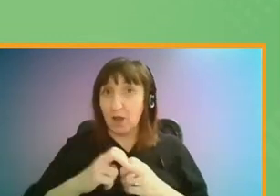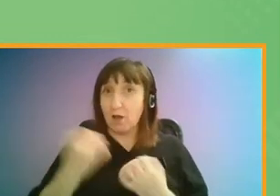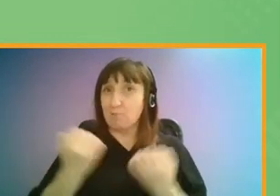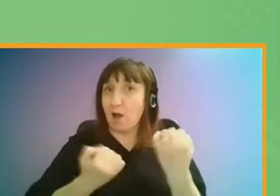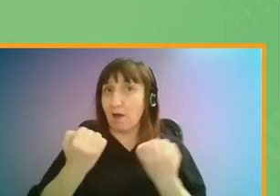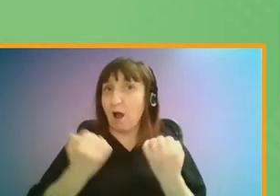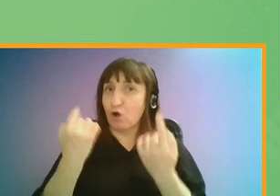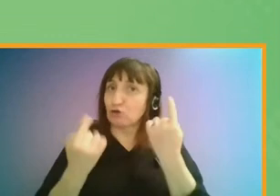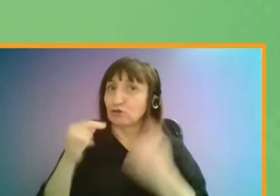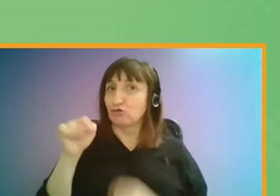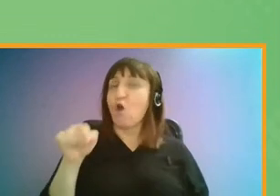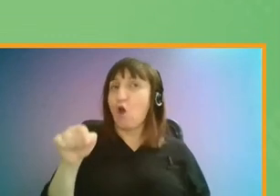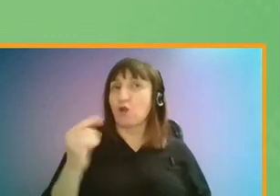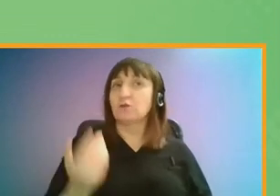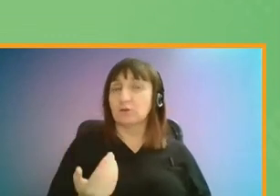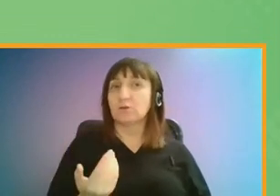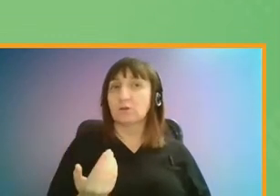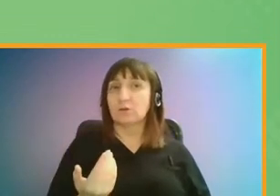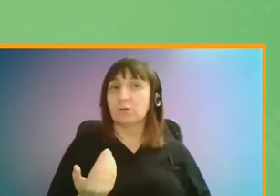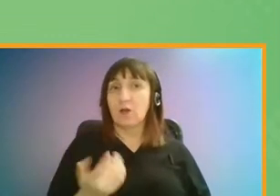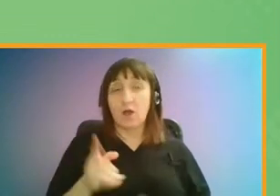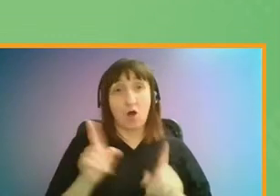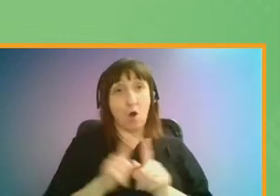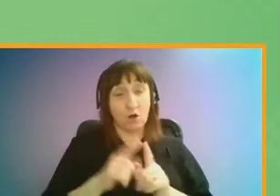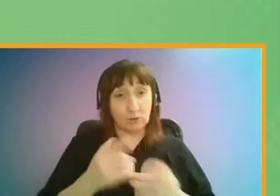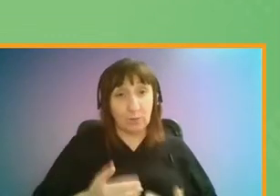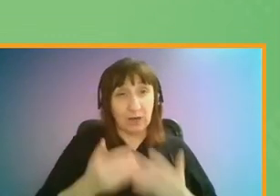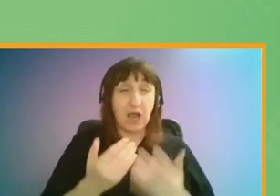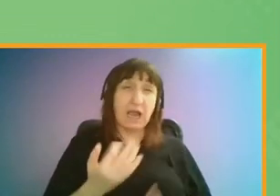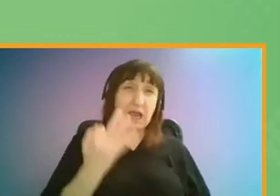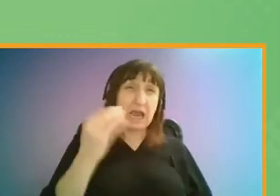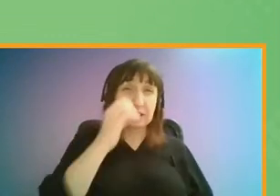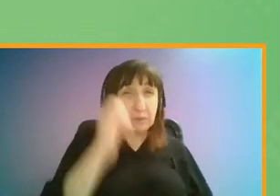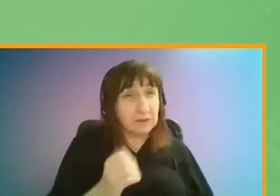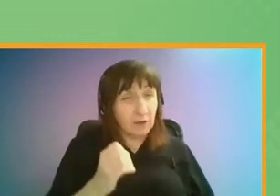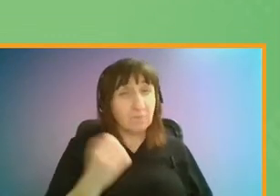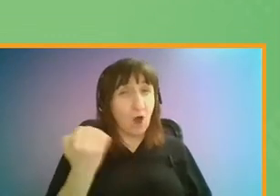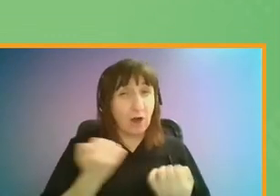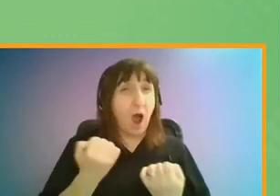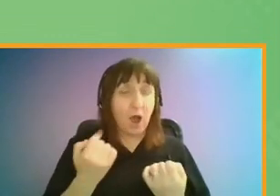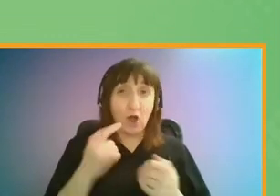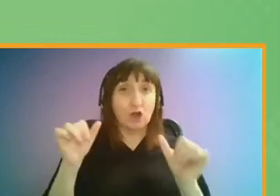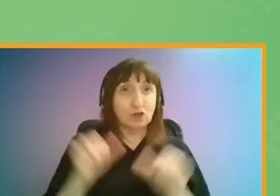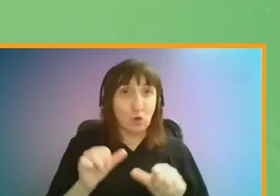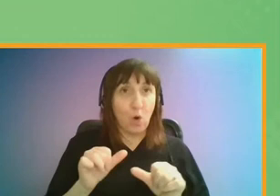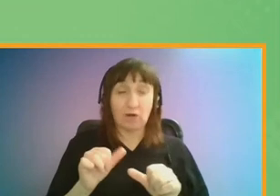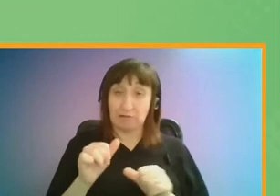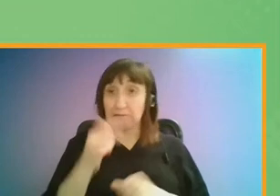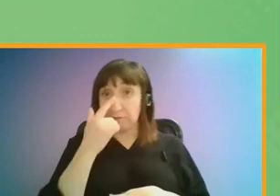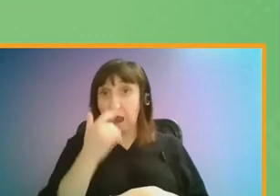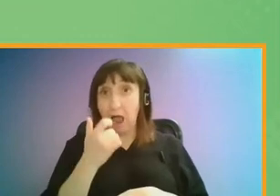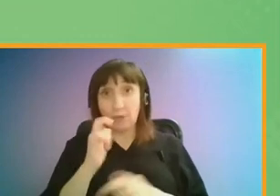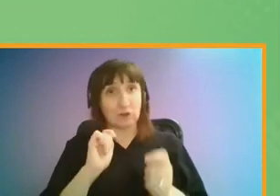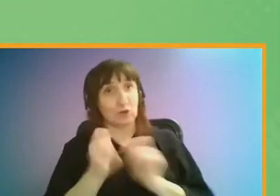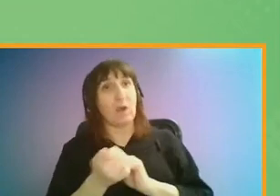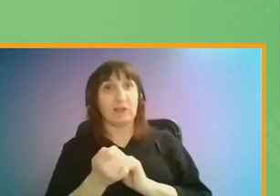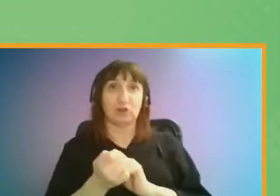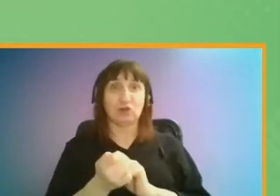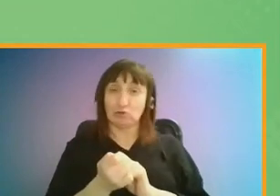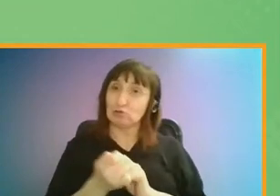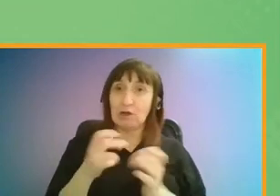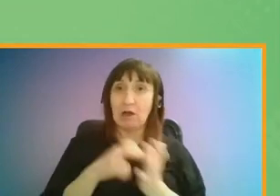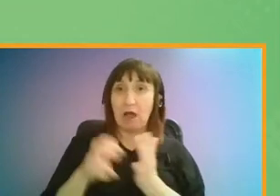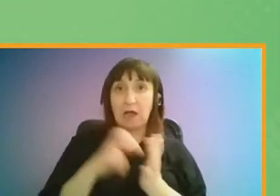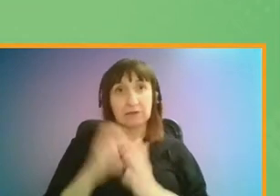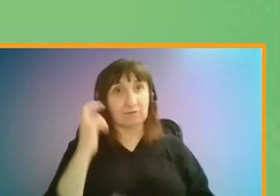by car. It's also been calculated that about 80% of these car journeys are short enough to feasibly be switched to active, efficient and